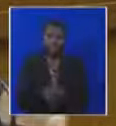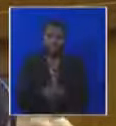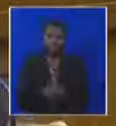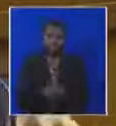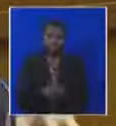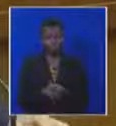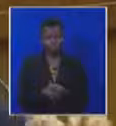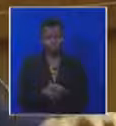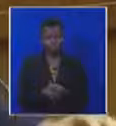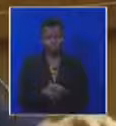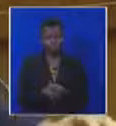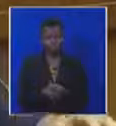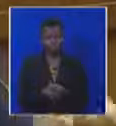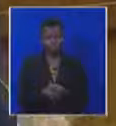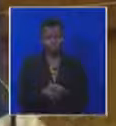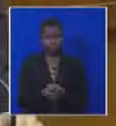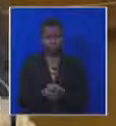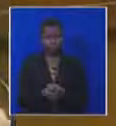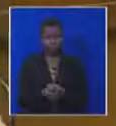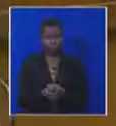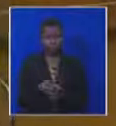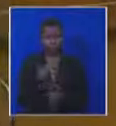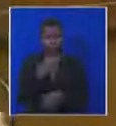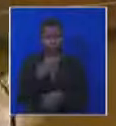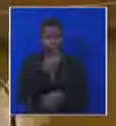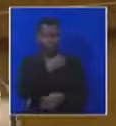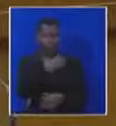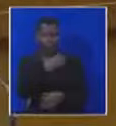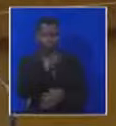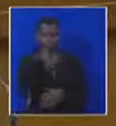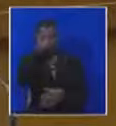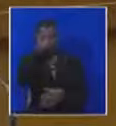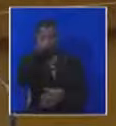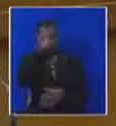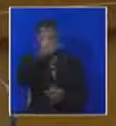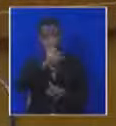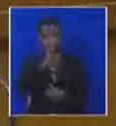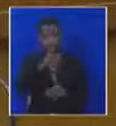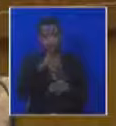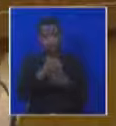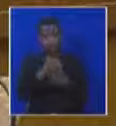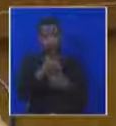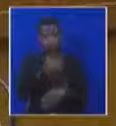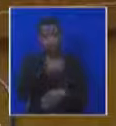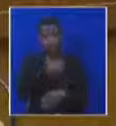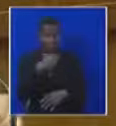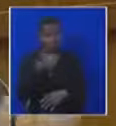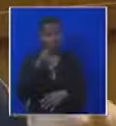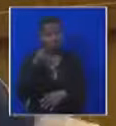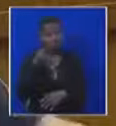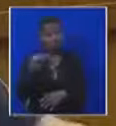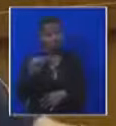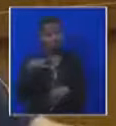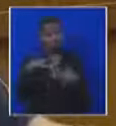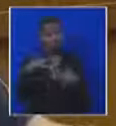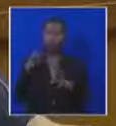Then, the Deputy Minister of Minerals and Energy, working for Minister Gupta must be hard, poor man's still trying to work